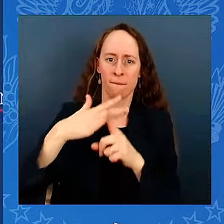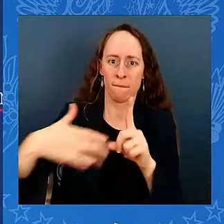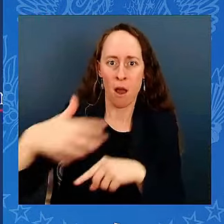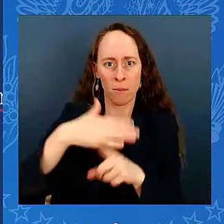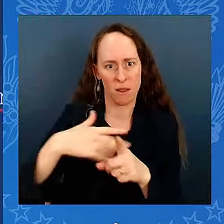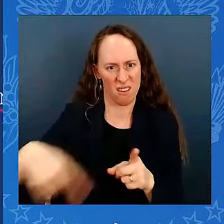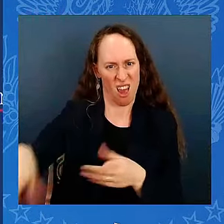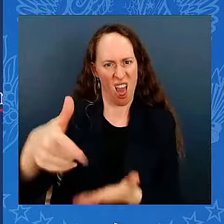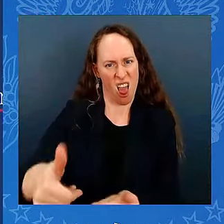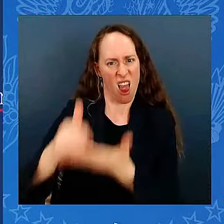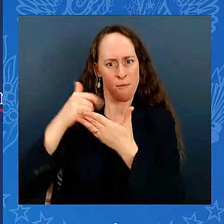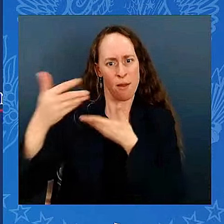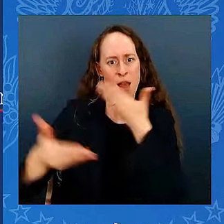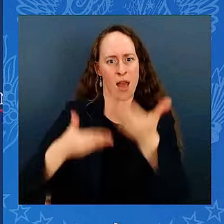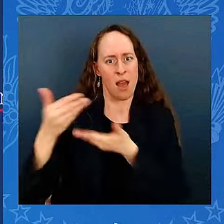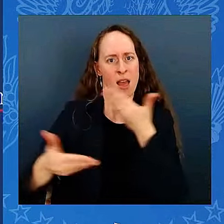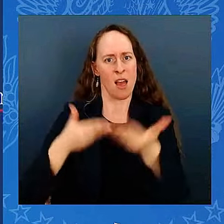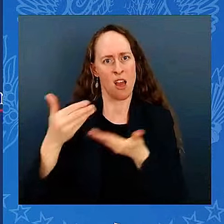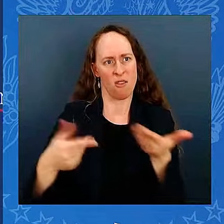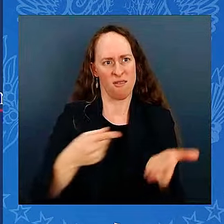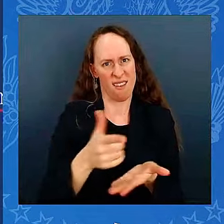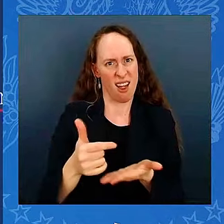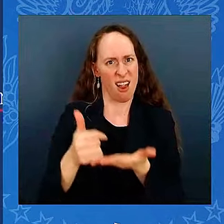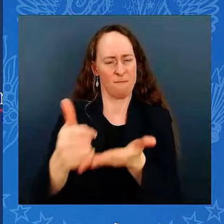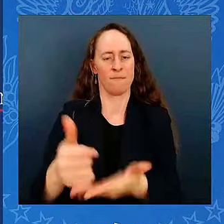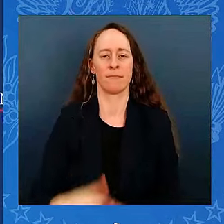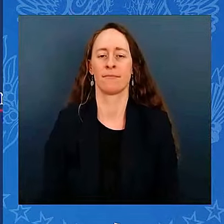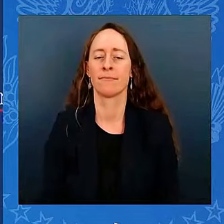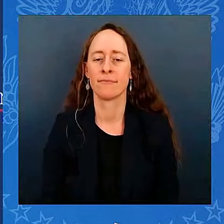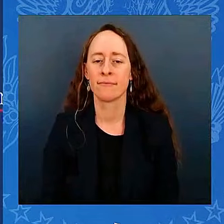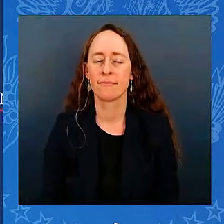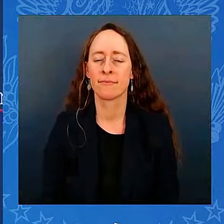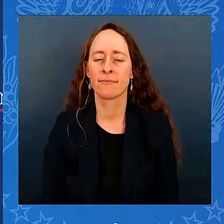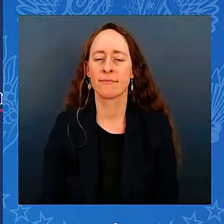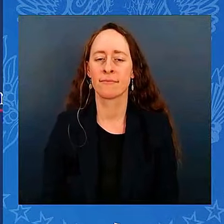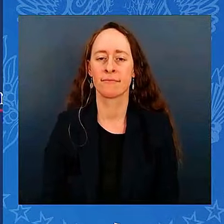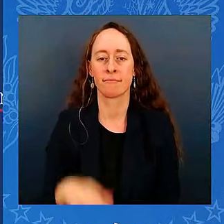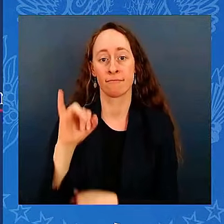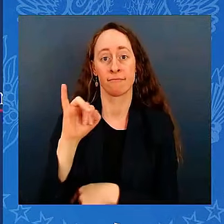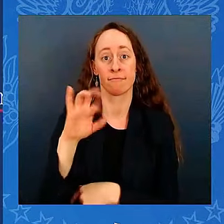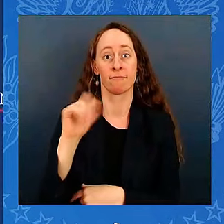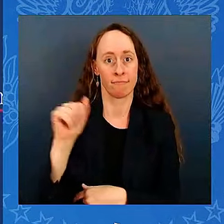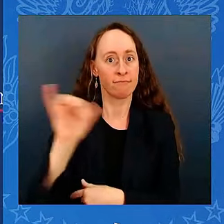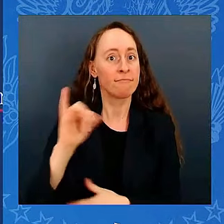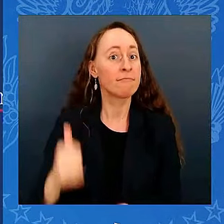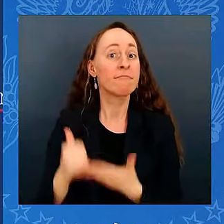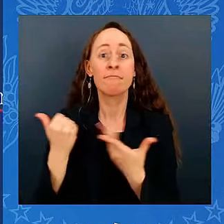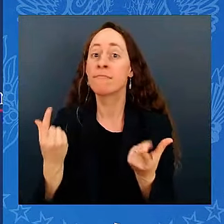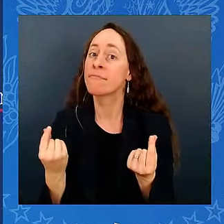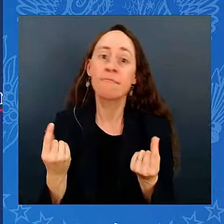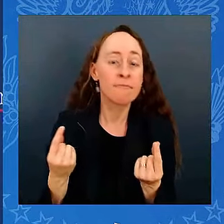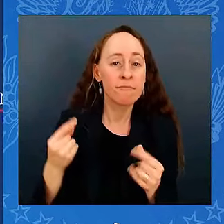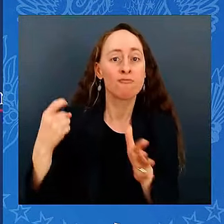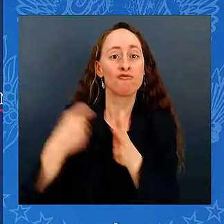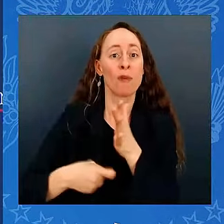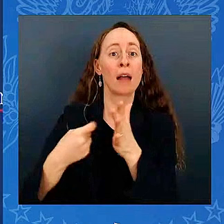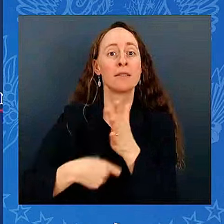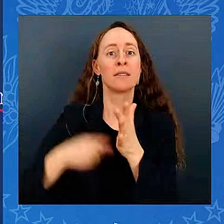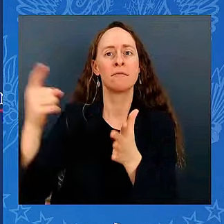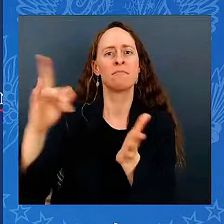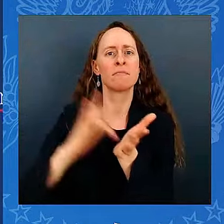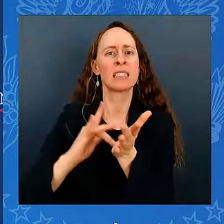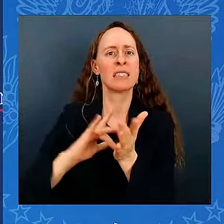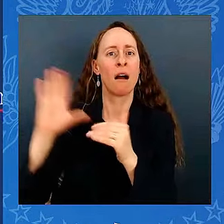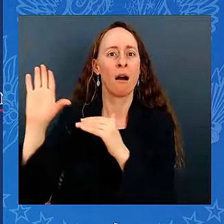Act. Also focused on lowering costs for prescription drugs. There was a law in America that I fought like hell as a senator,